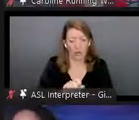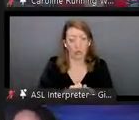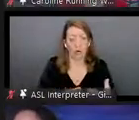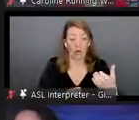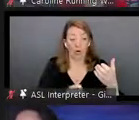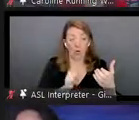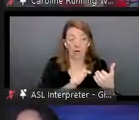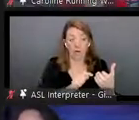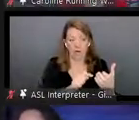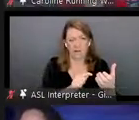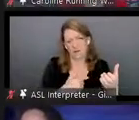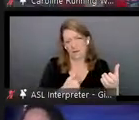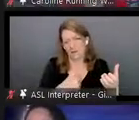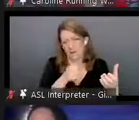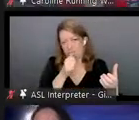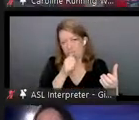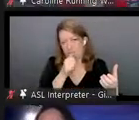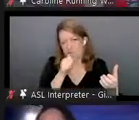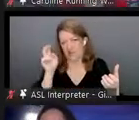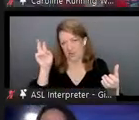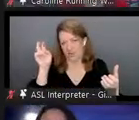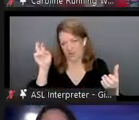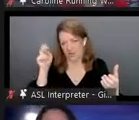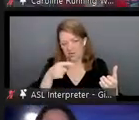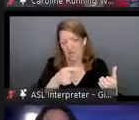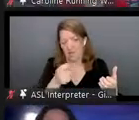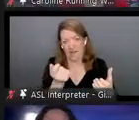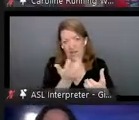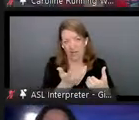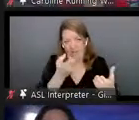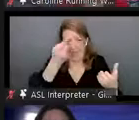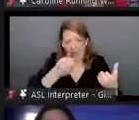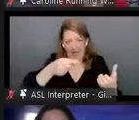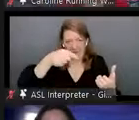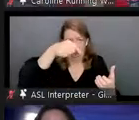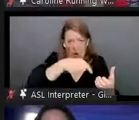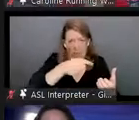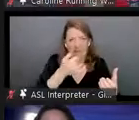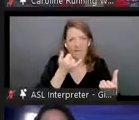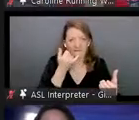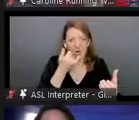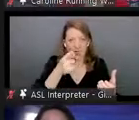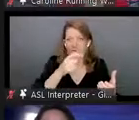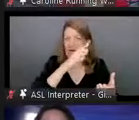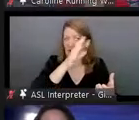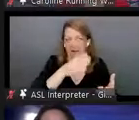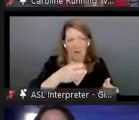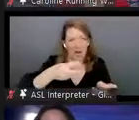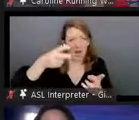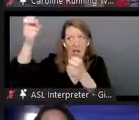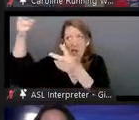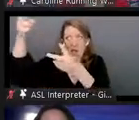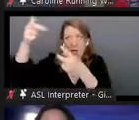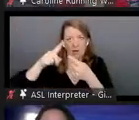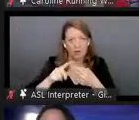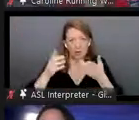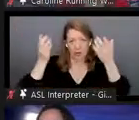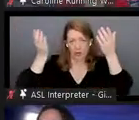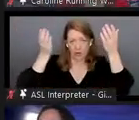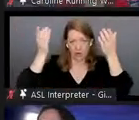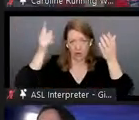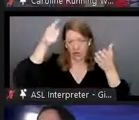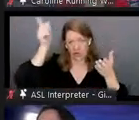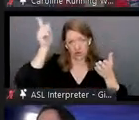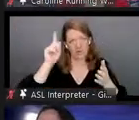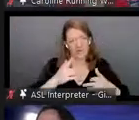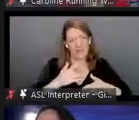issues there is that uh everything is happening on the phone so you're not uploading the images to a server typically that's actually what you would do is you take